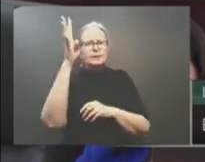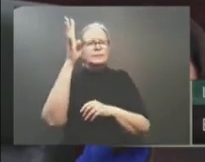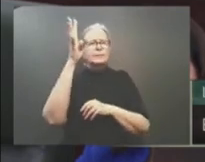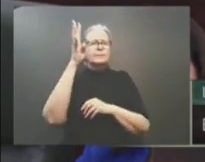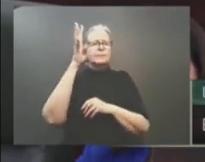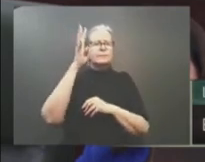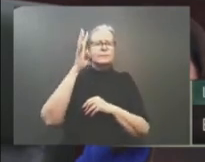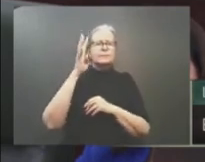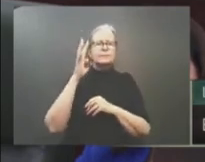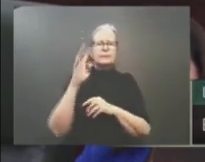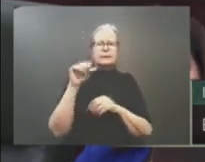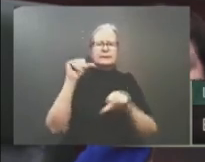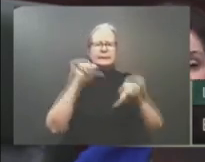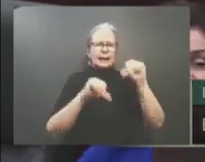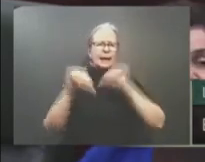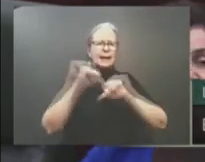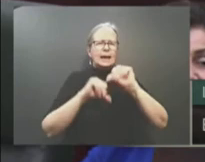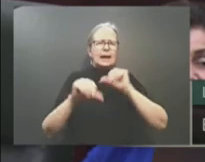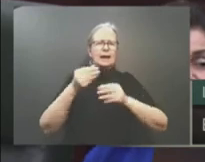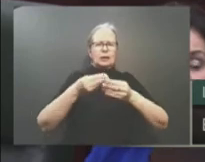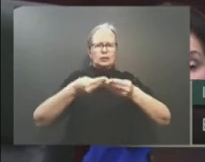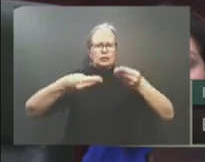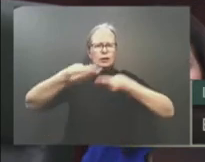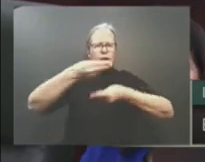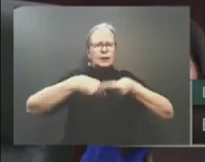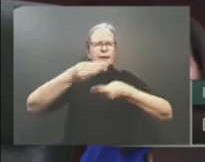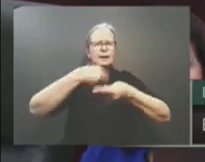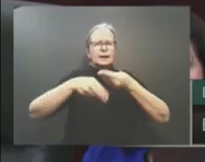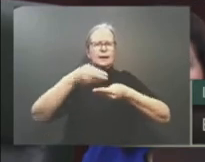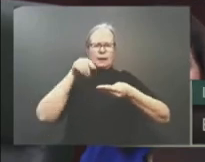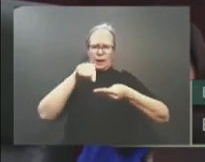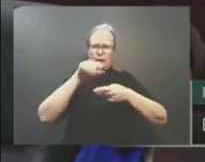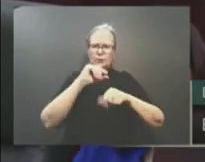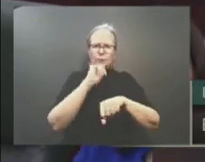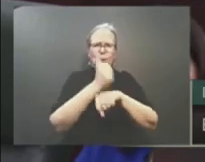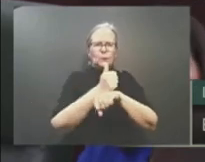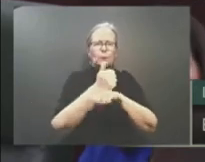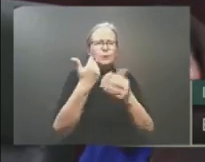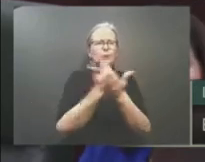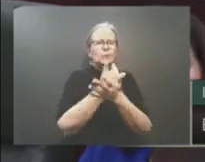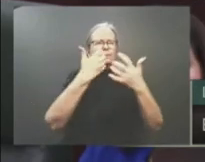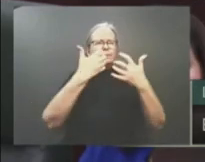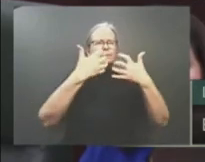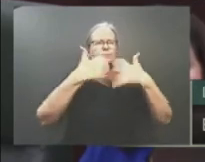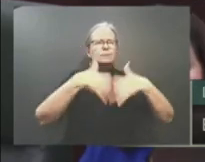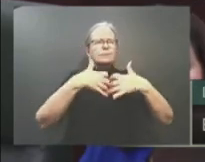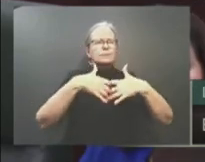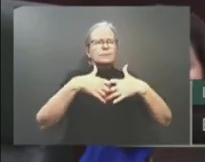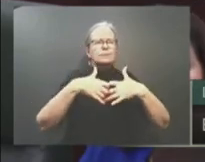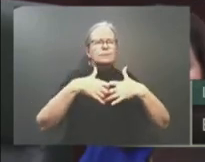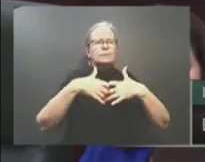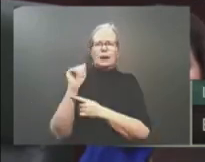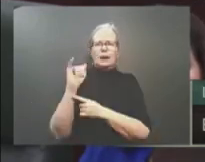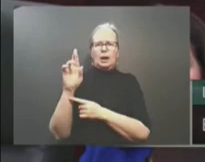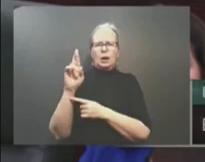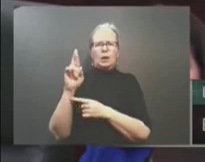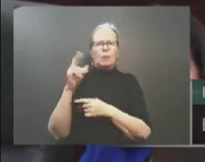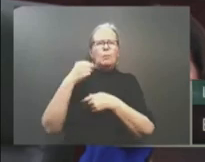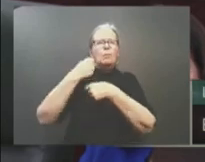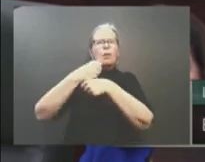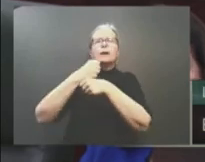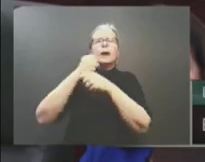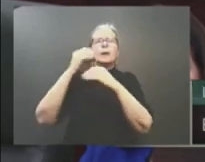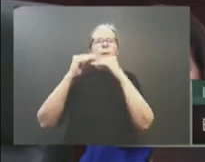North American headquarters. Air Products is building a net-zero hydrogen complex right here in the heartland. Amazon,